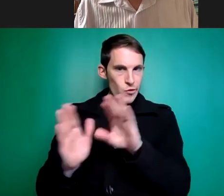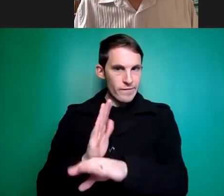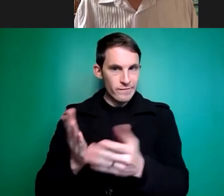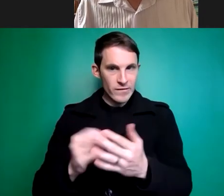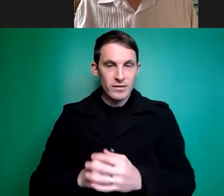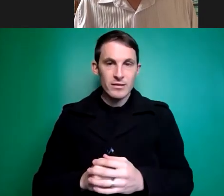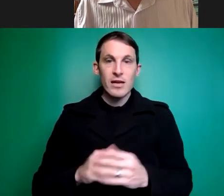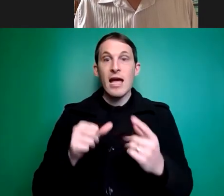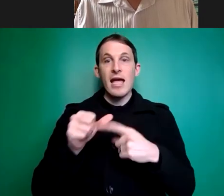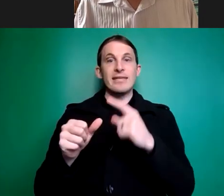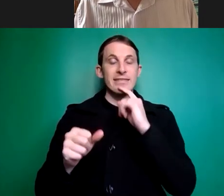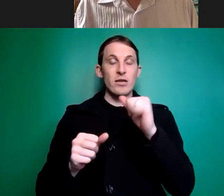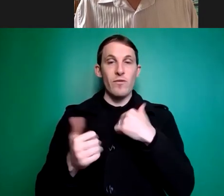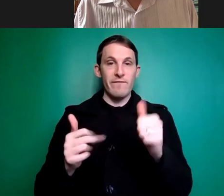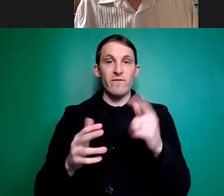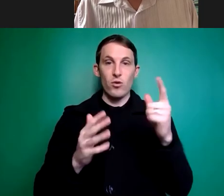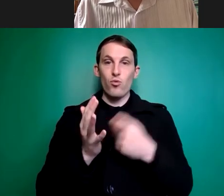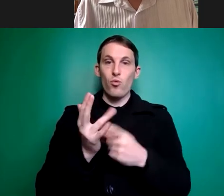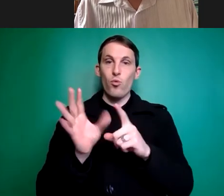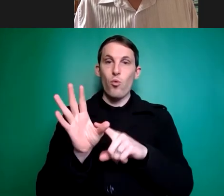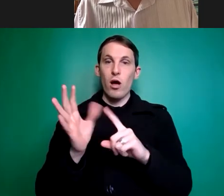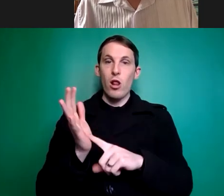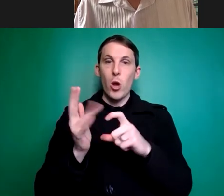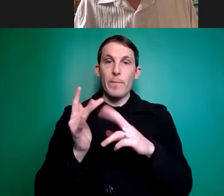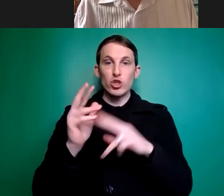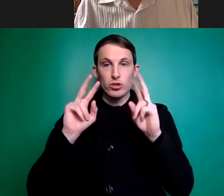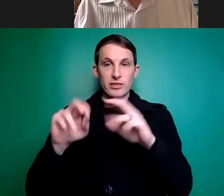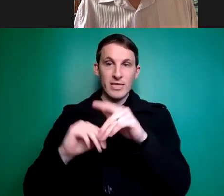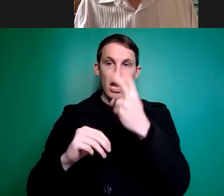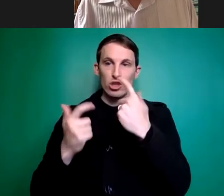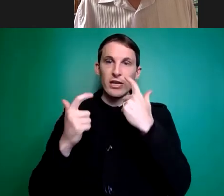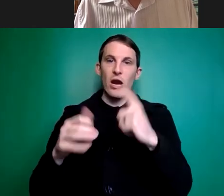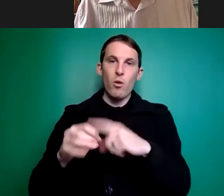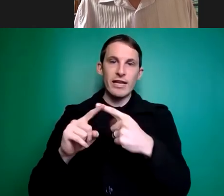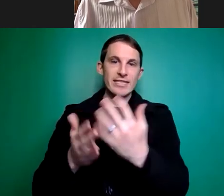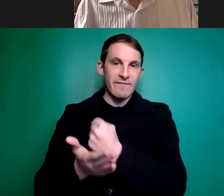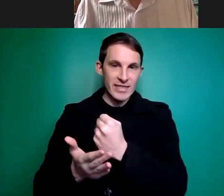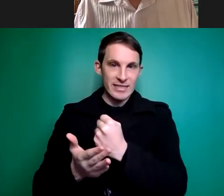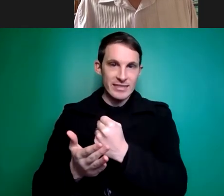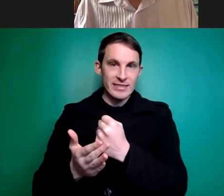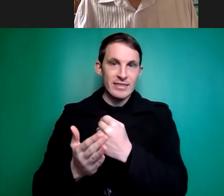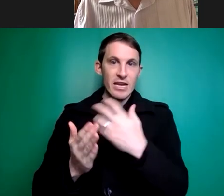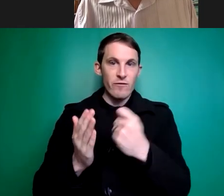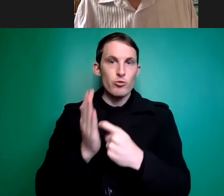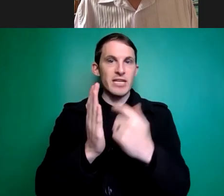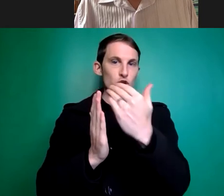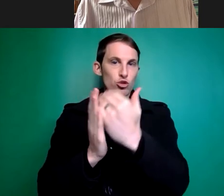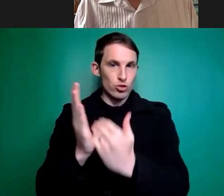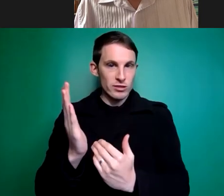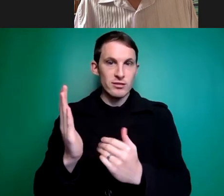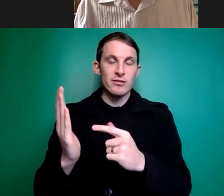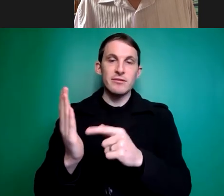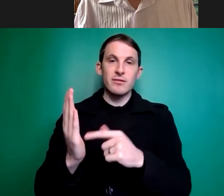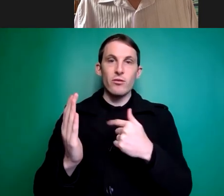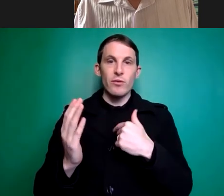about the recommendations from the royal commission into aged care quality and safety we kind of packaged that question together as a as a